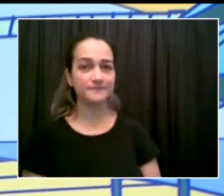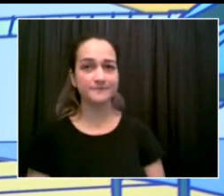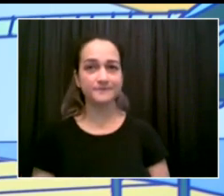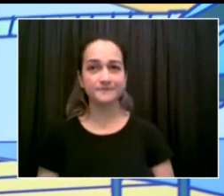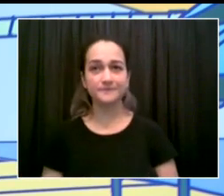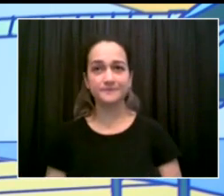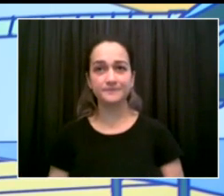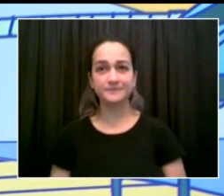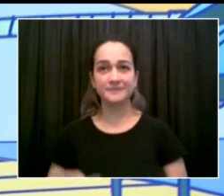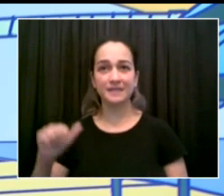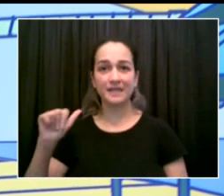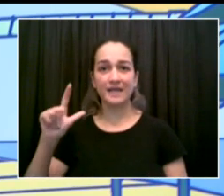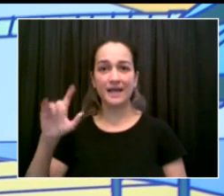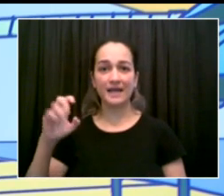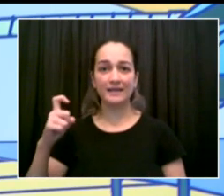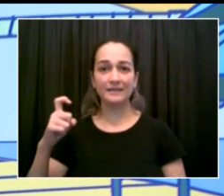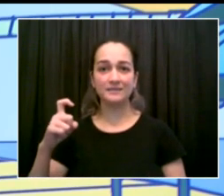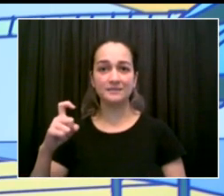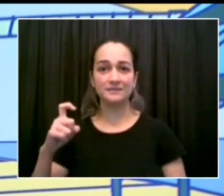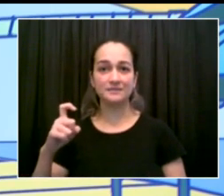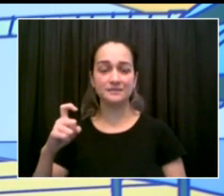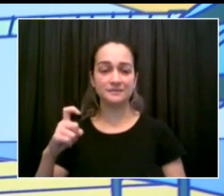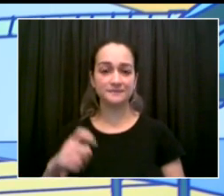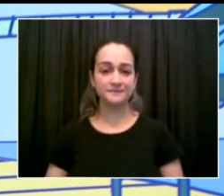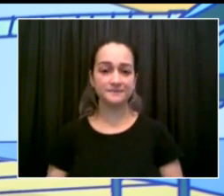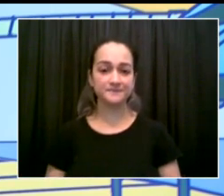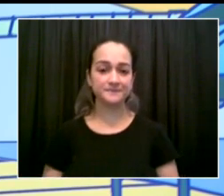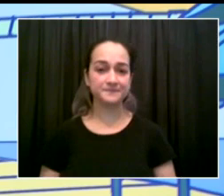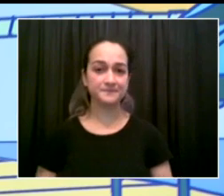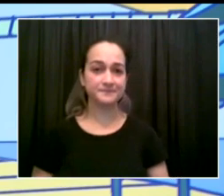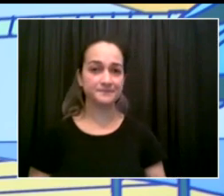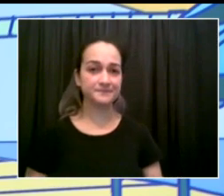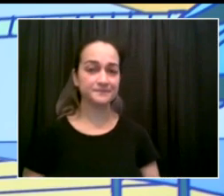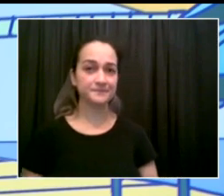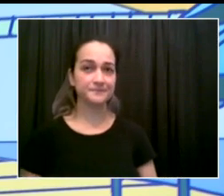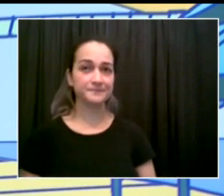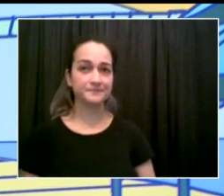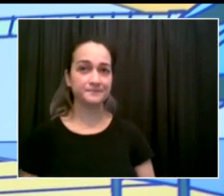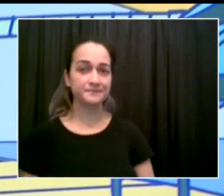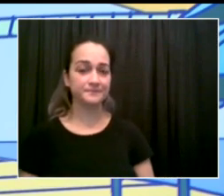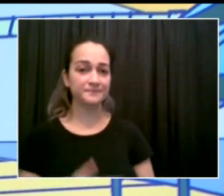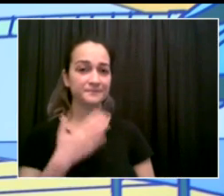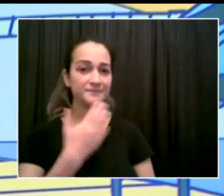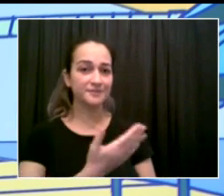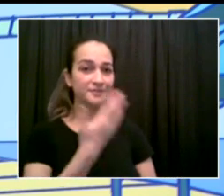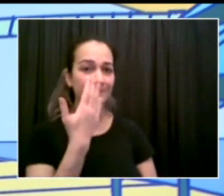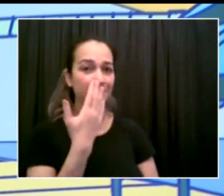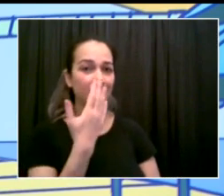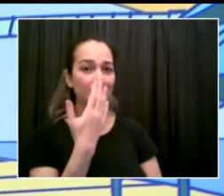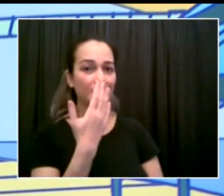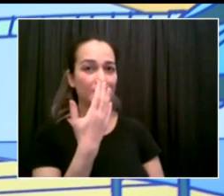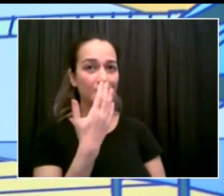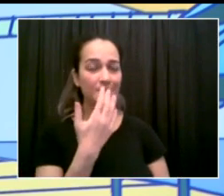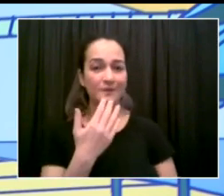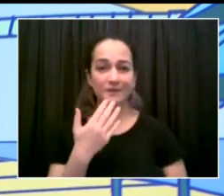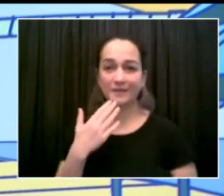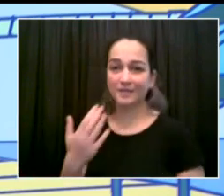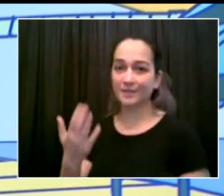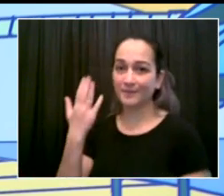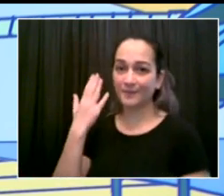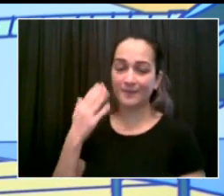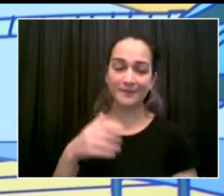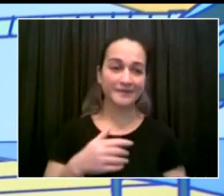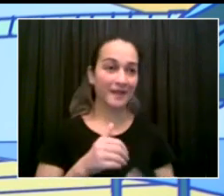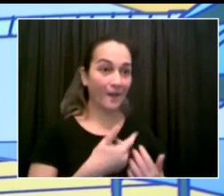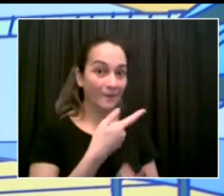Hi, Mr. Mayor. Thanks so much for taking my question. How are you doing, Alex? I'm doing well. So I wanted to ask about